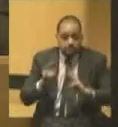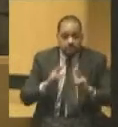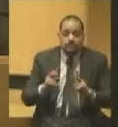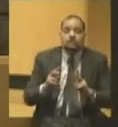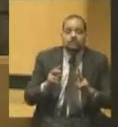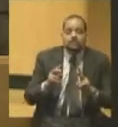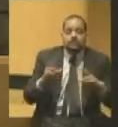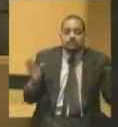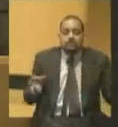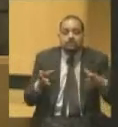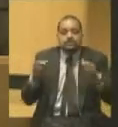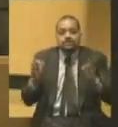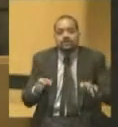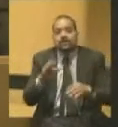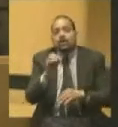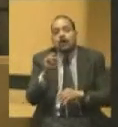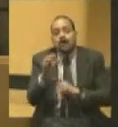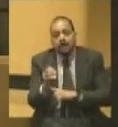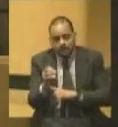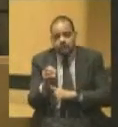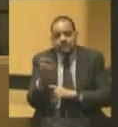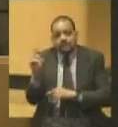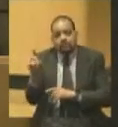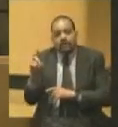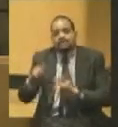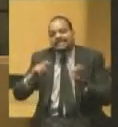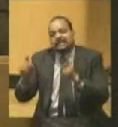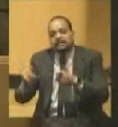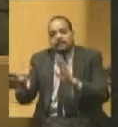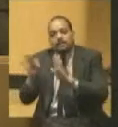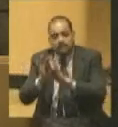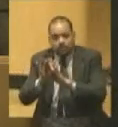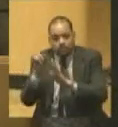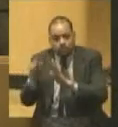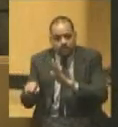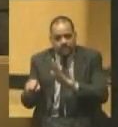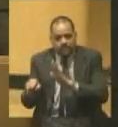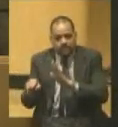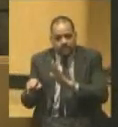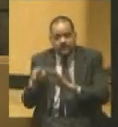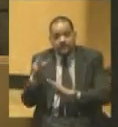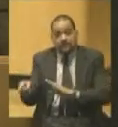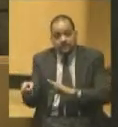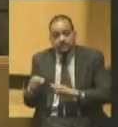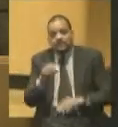gave the gubernatorial nomination to him in June. He was a civil liberties candidate.